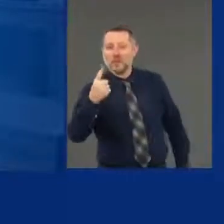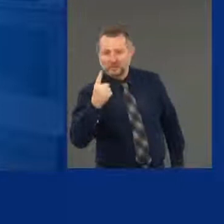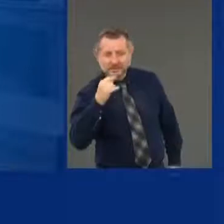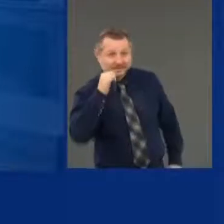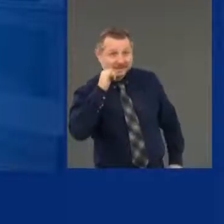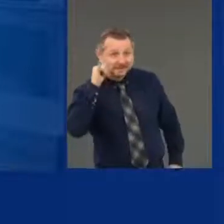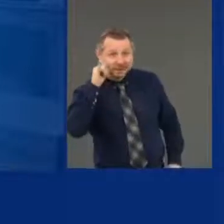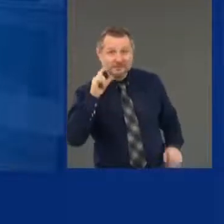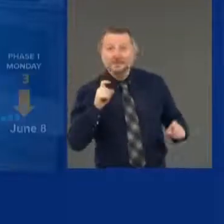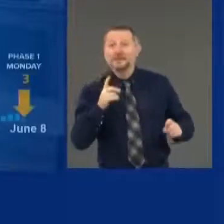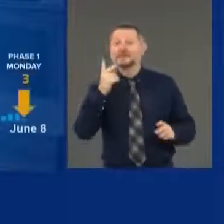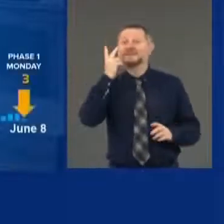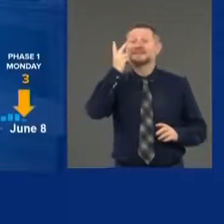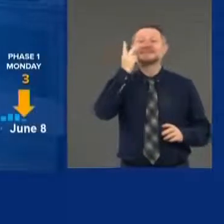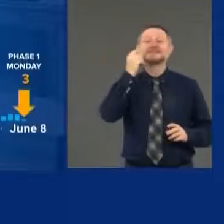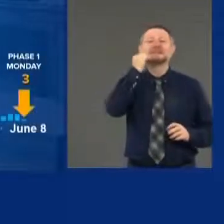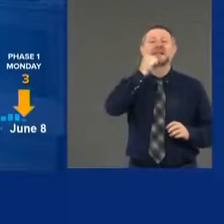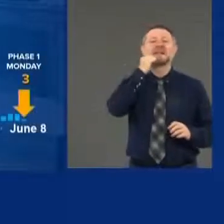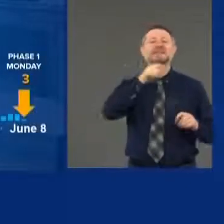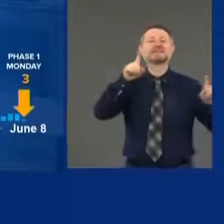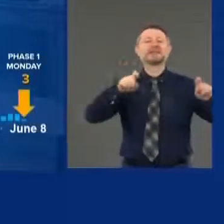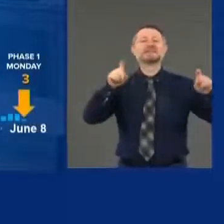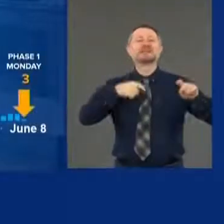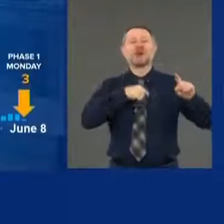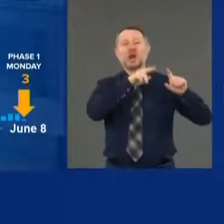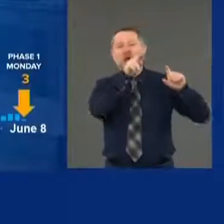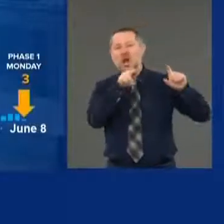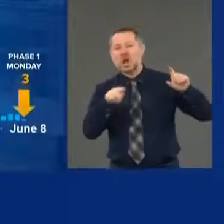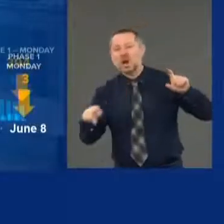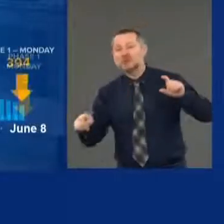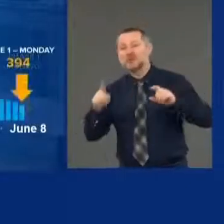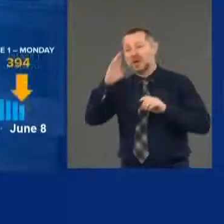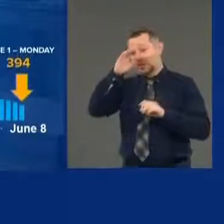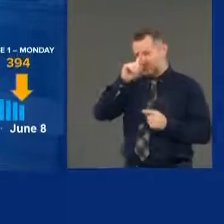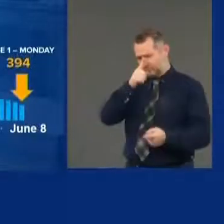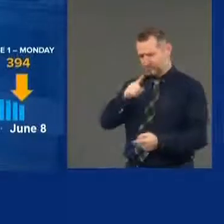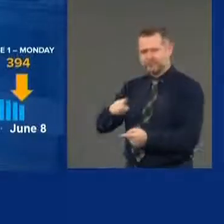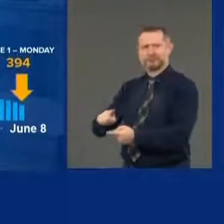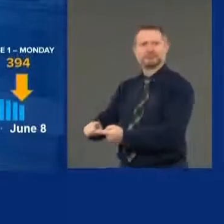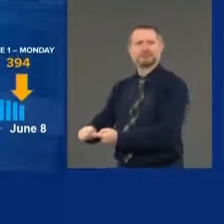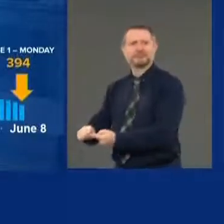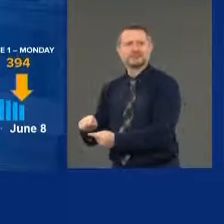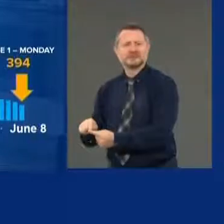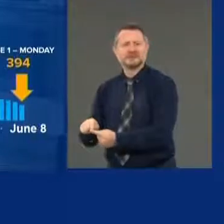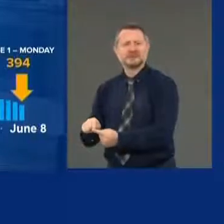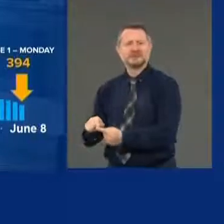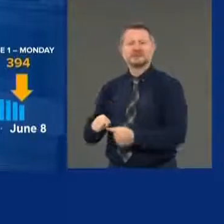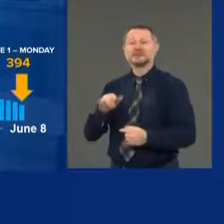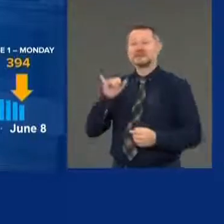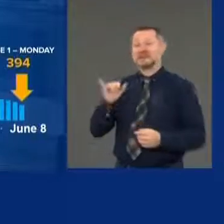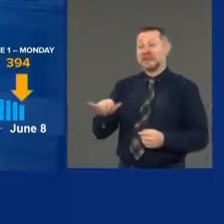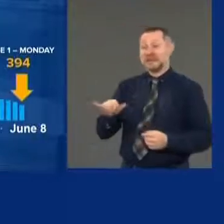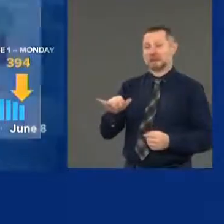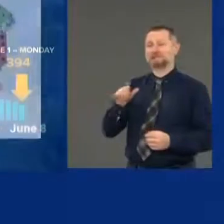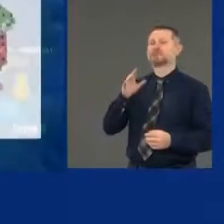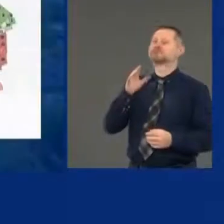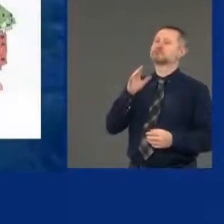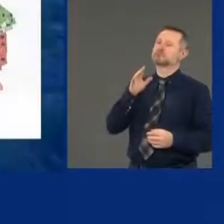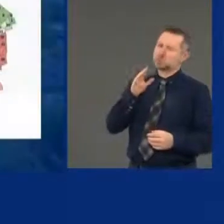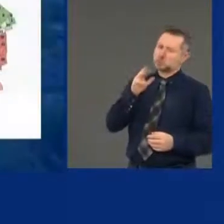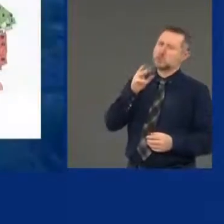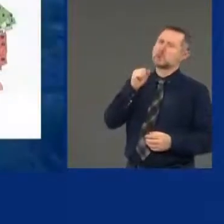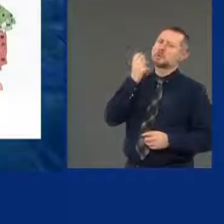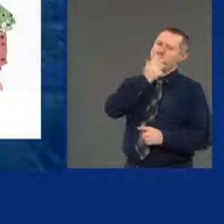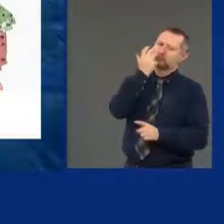daily test results here. Their numbers are way down. And that was also a really dramatic turnaround.